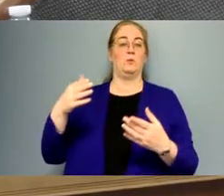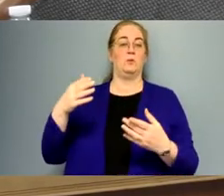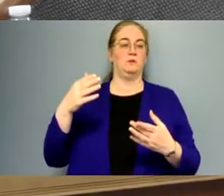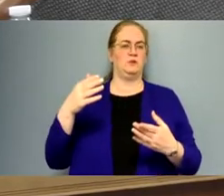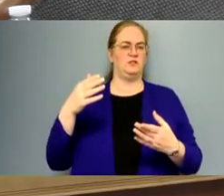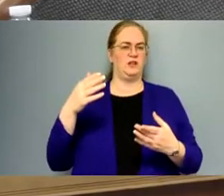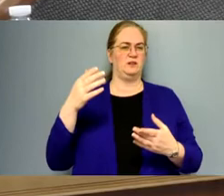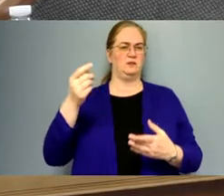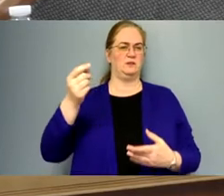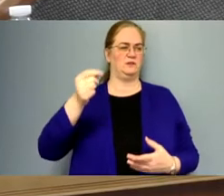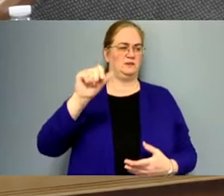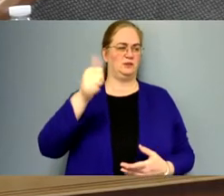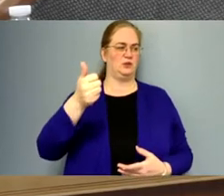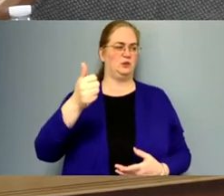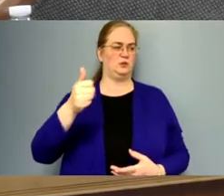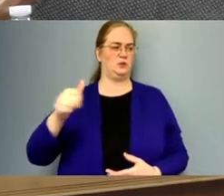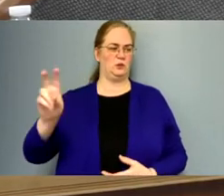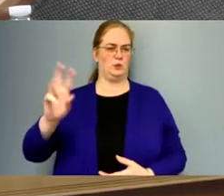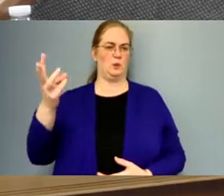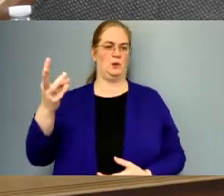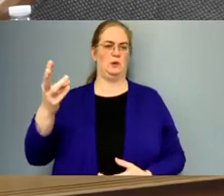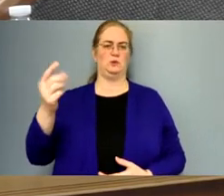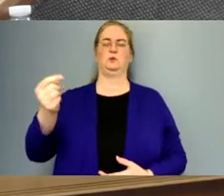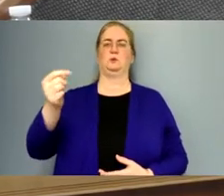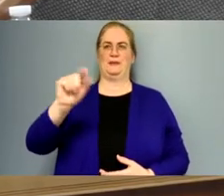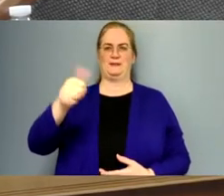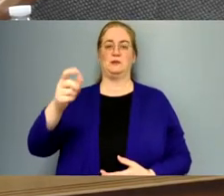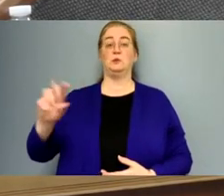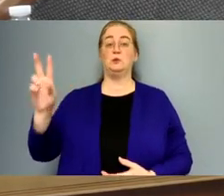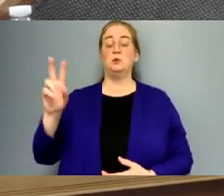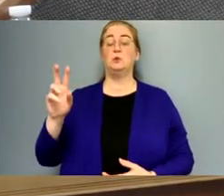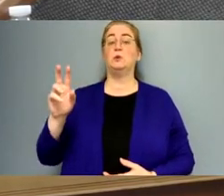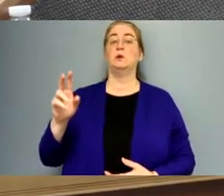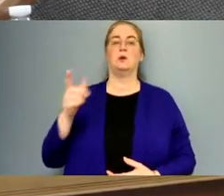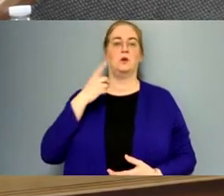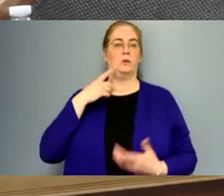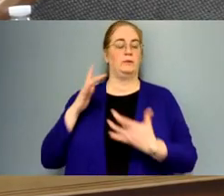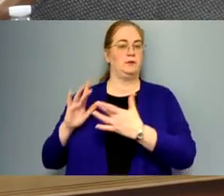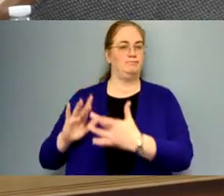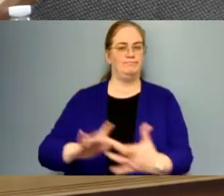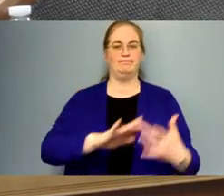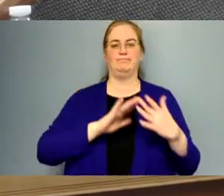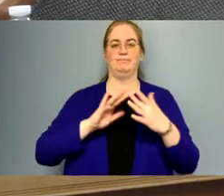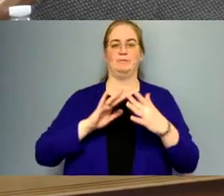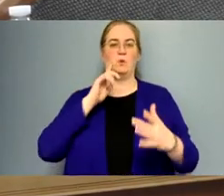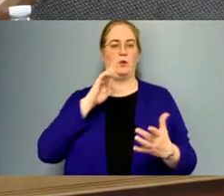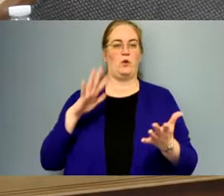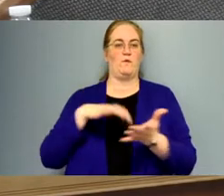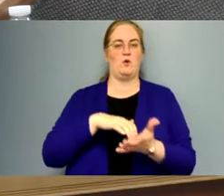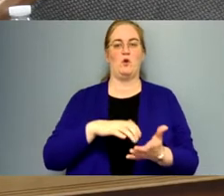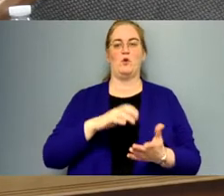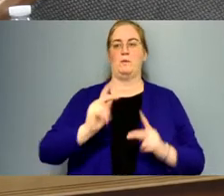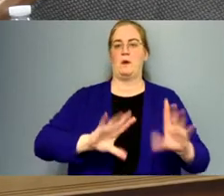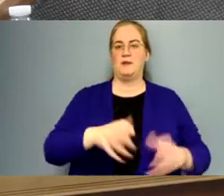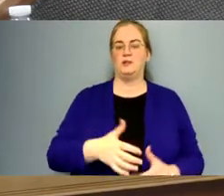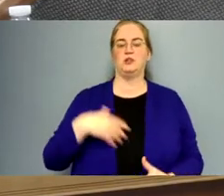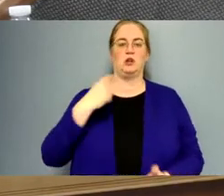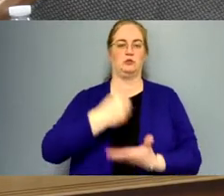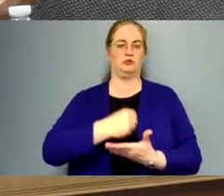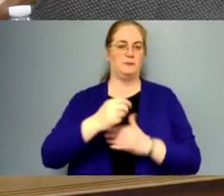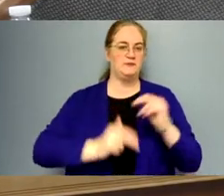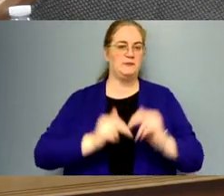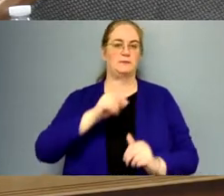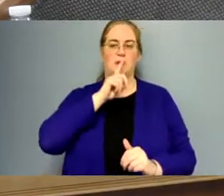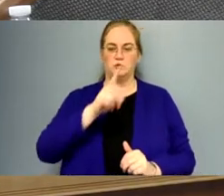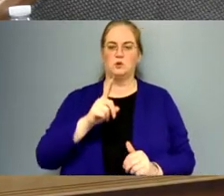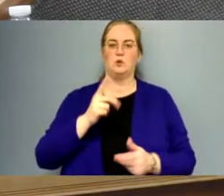We have a mobile, uh, clinic opportunity available as well. We've been doing a lot of outreach with our, um, vulnerable populations and our treatment facilities to